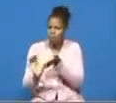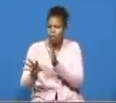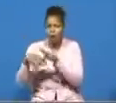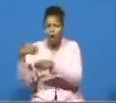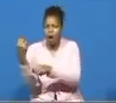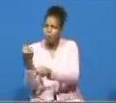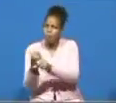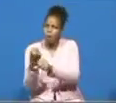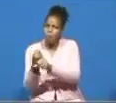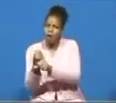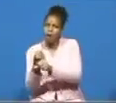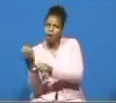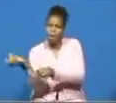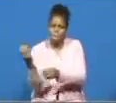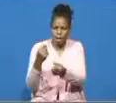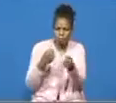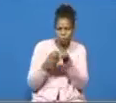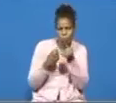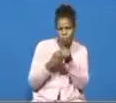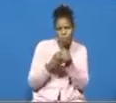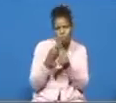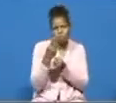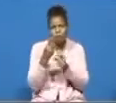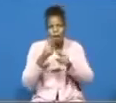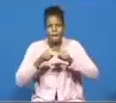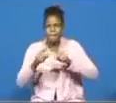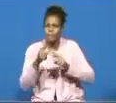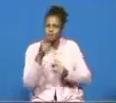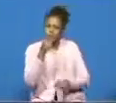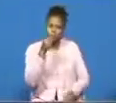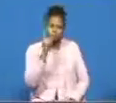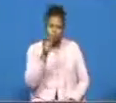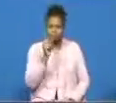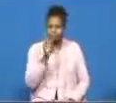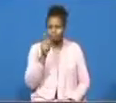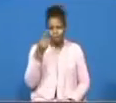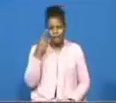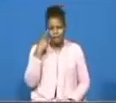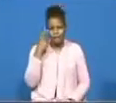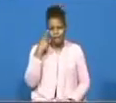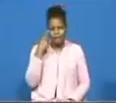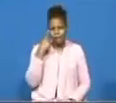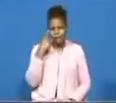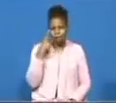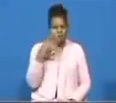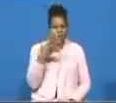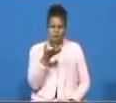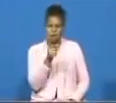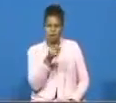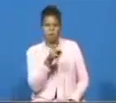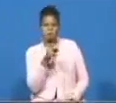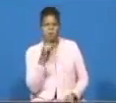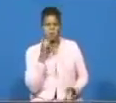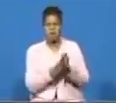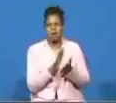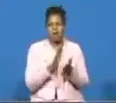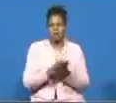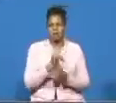working hard and coming in but somehow your eyes are turned out there you are